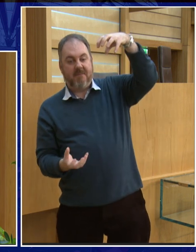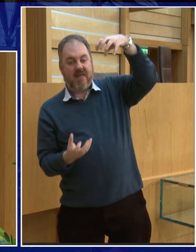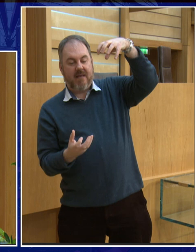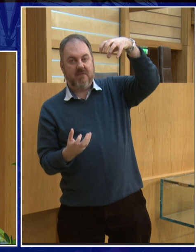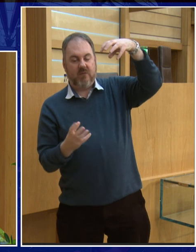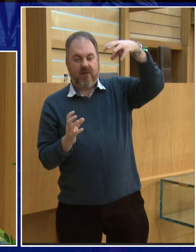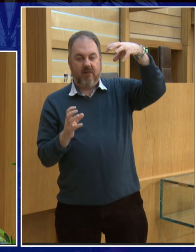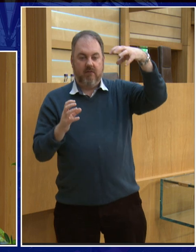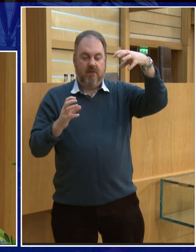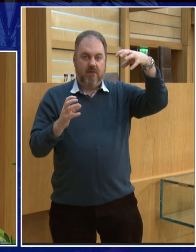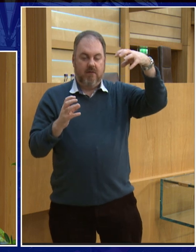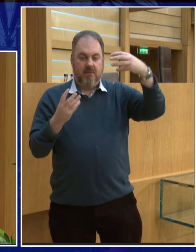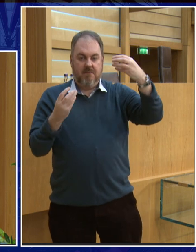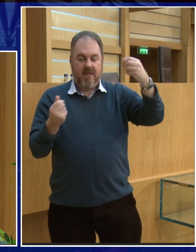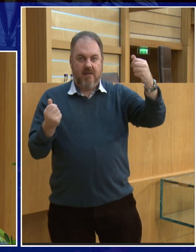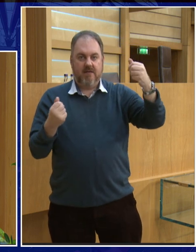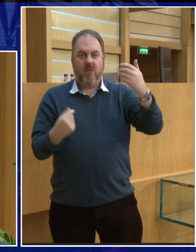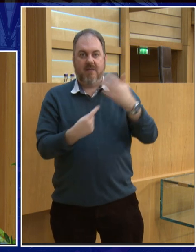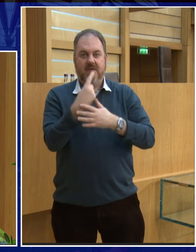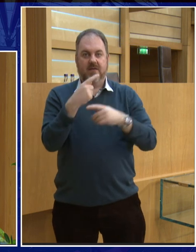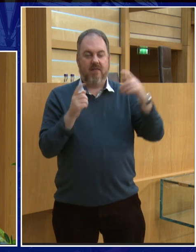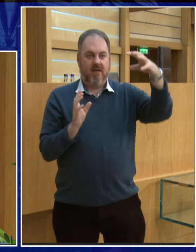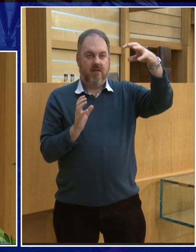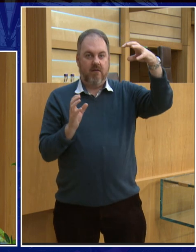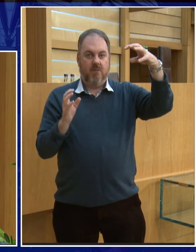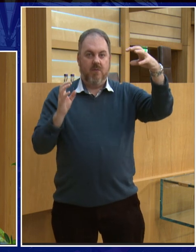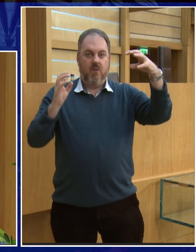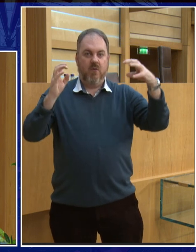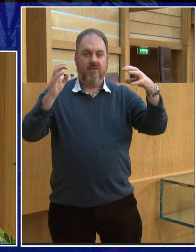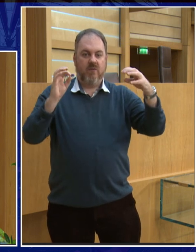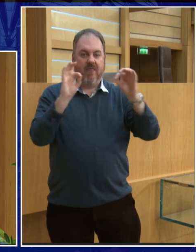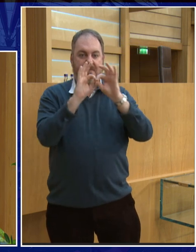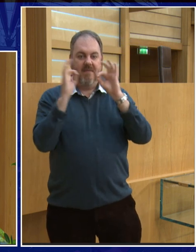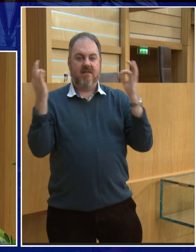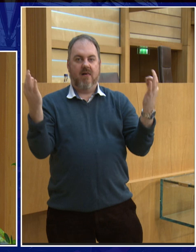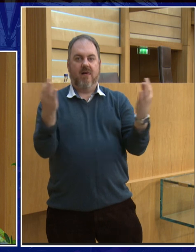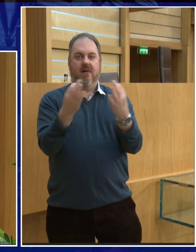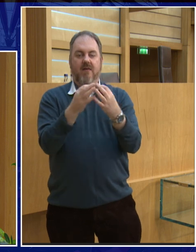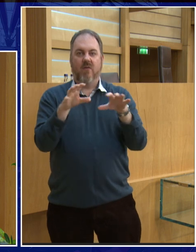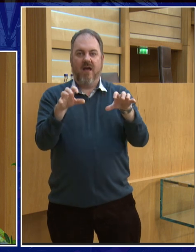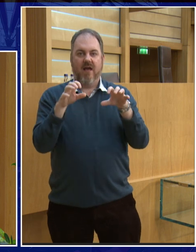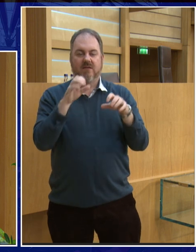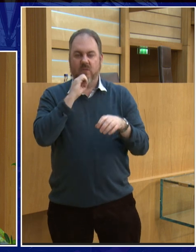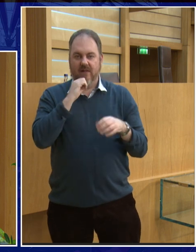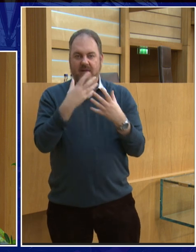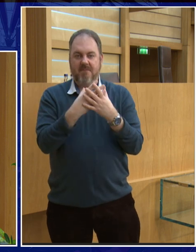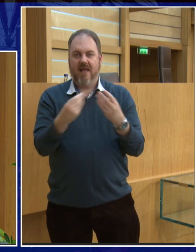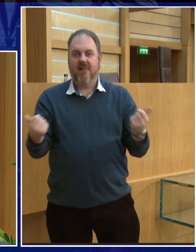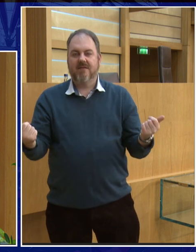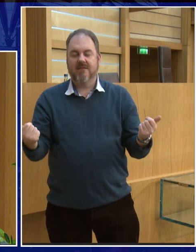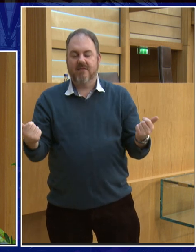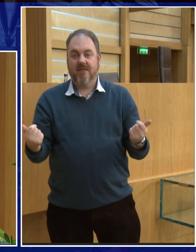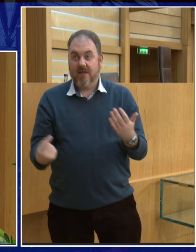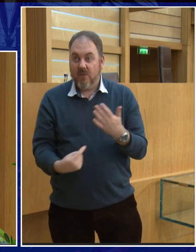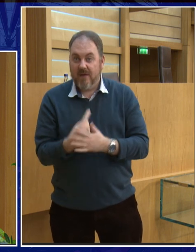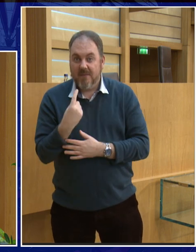earth starts to tilt what could happen is the ice caps could actually go to the equator and if that happens these ice caps will melt and if